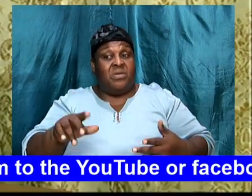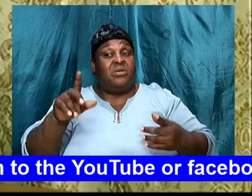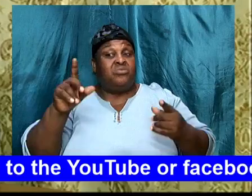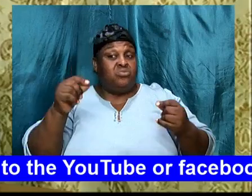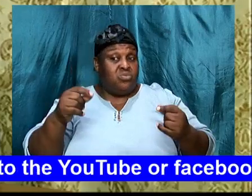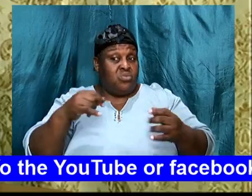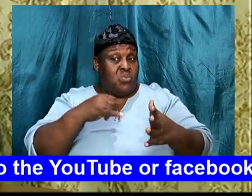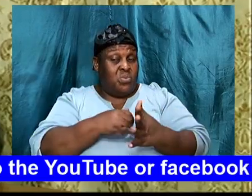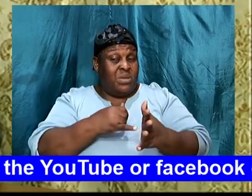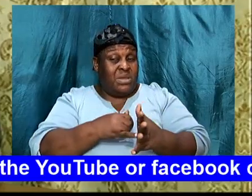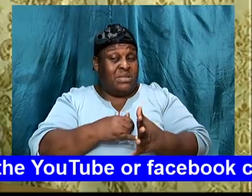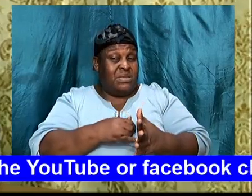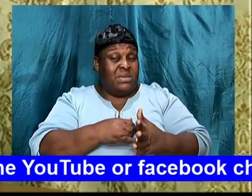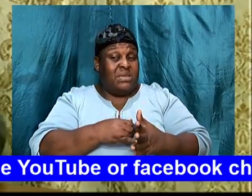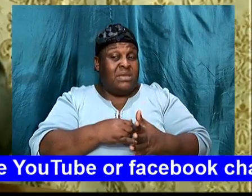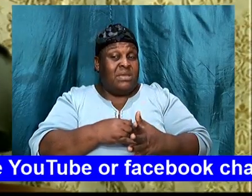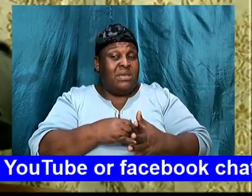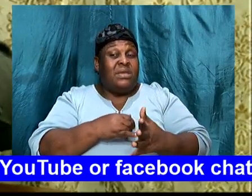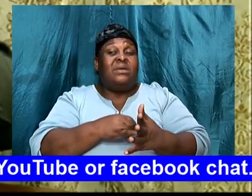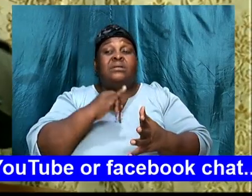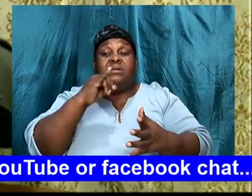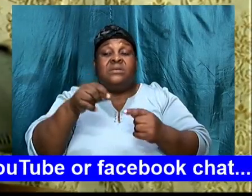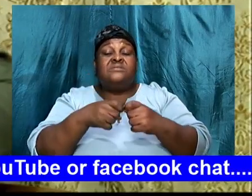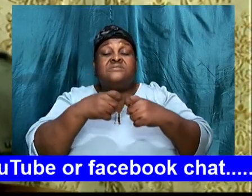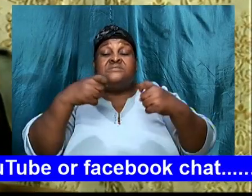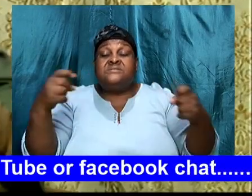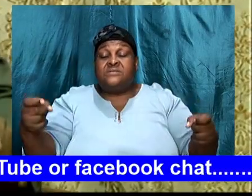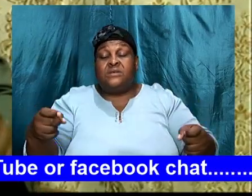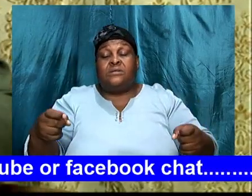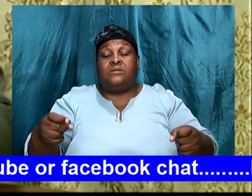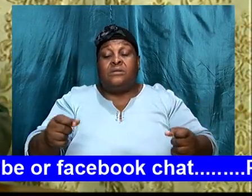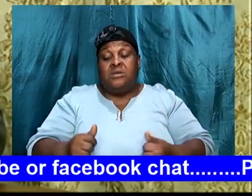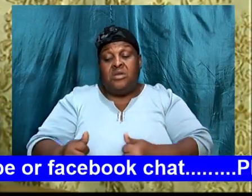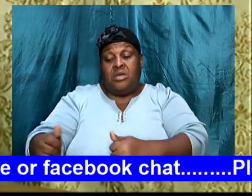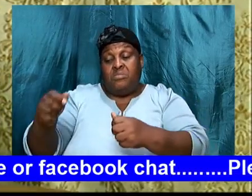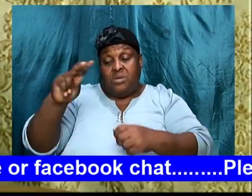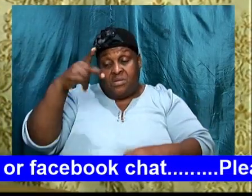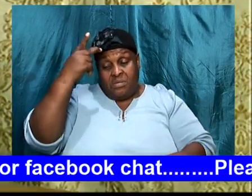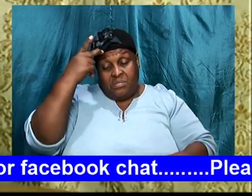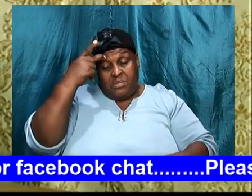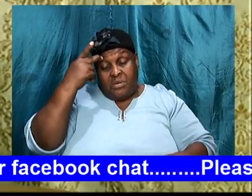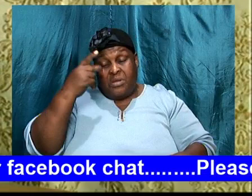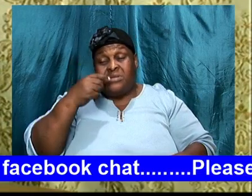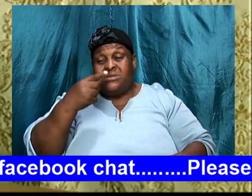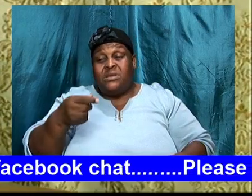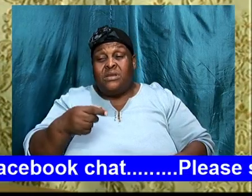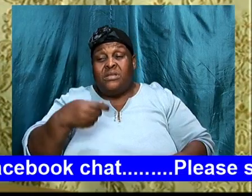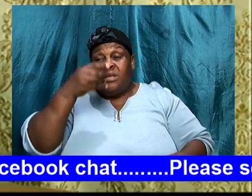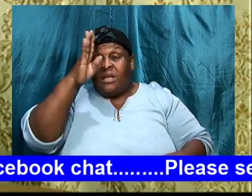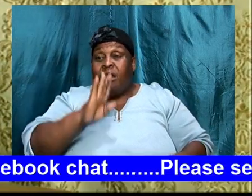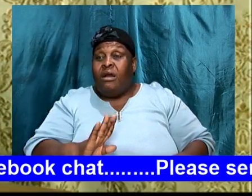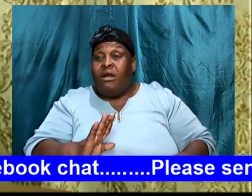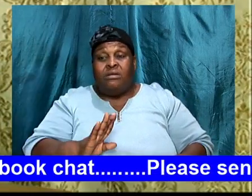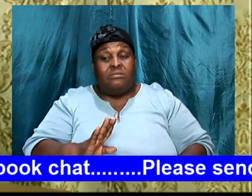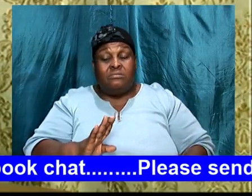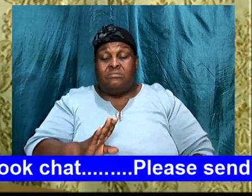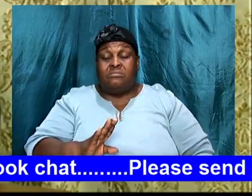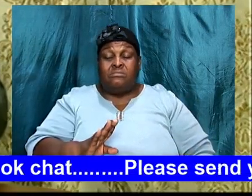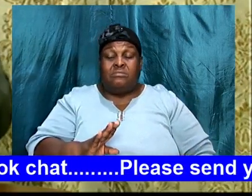Paul, the apostle Paul would said, God forbid, so, it is not,